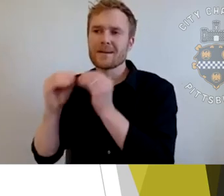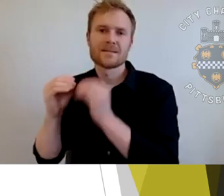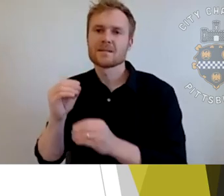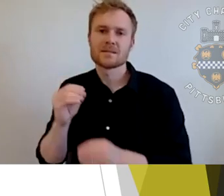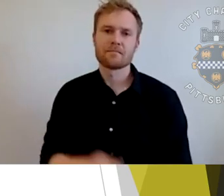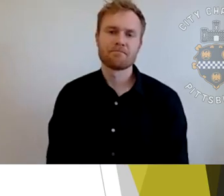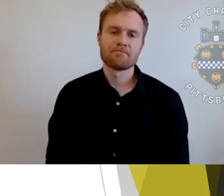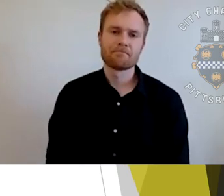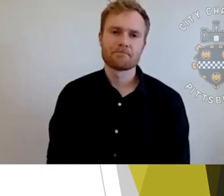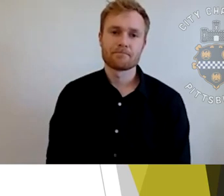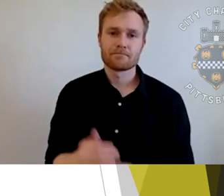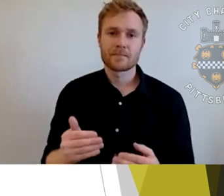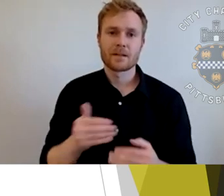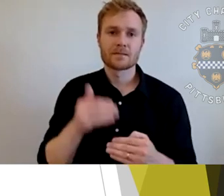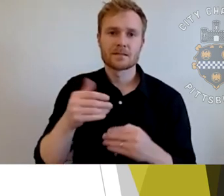Thanks.